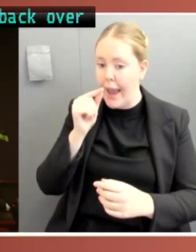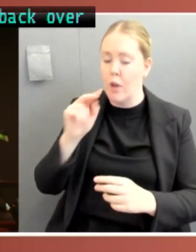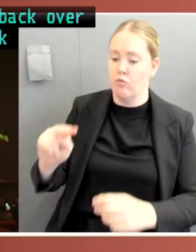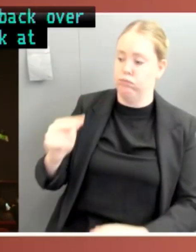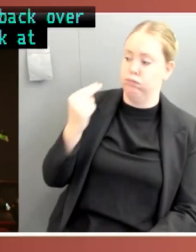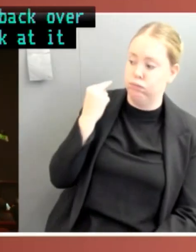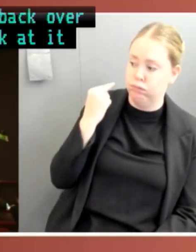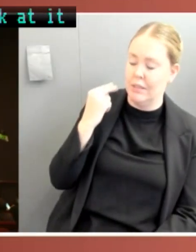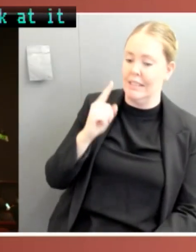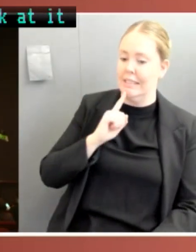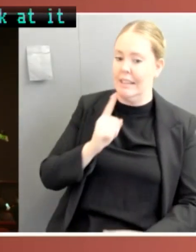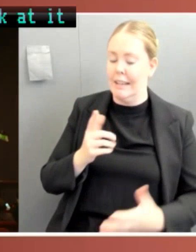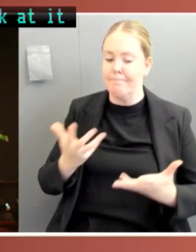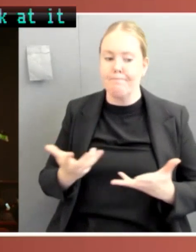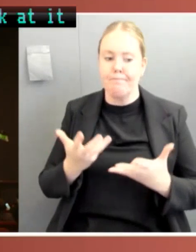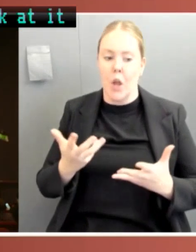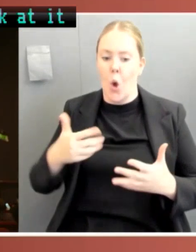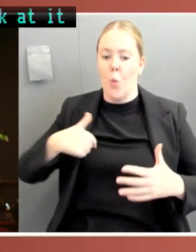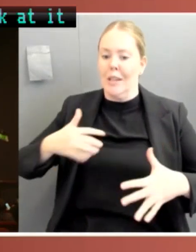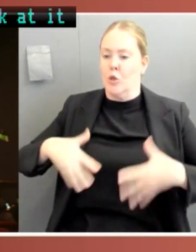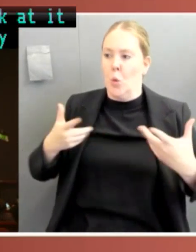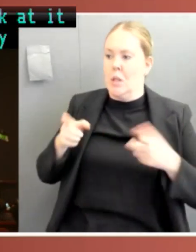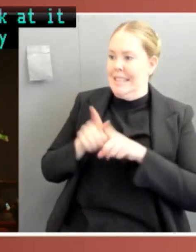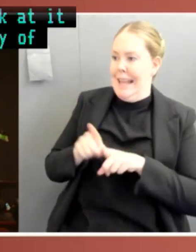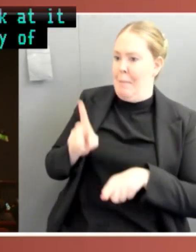mess lying around. Are there fixes for it?